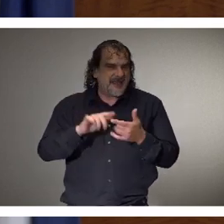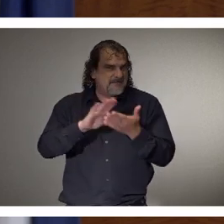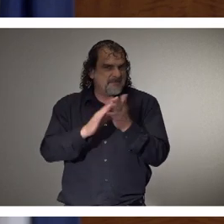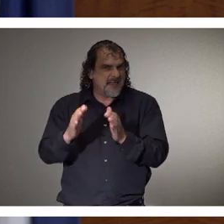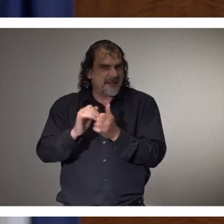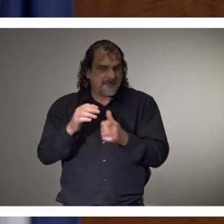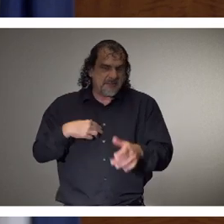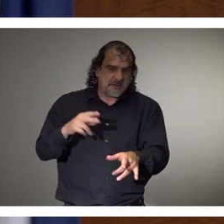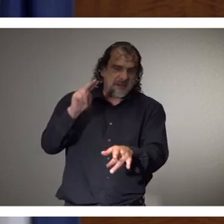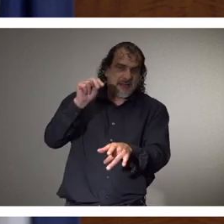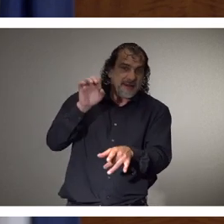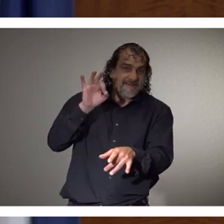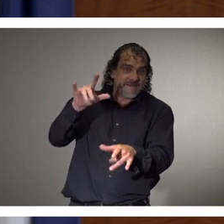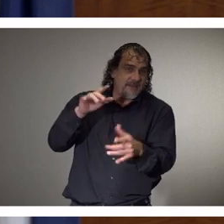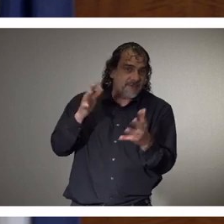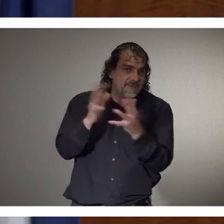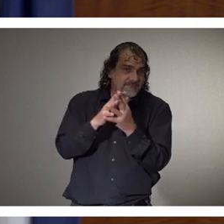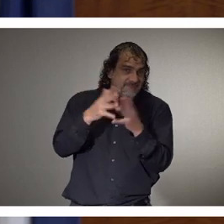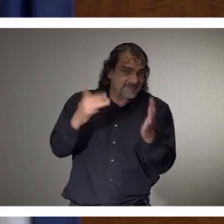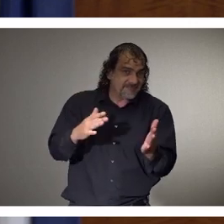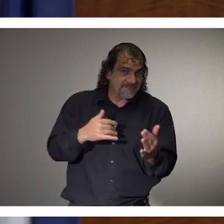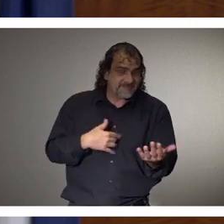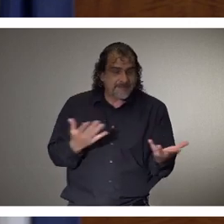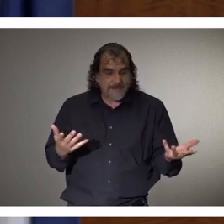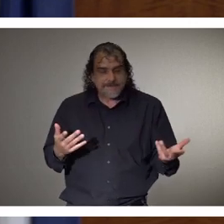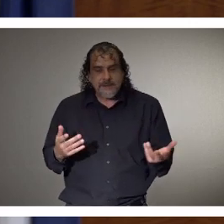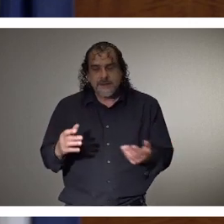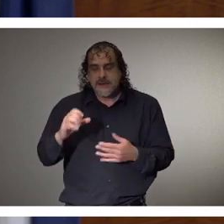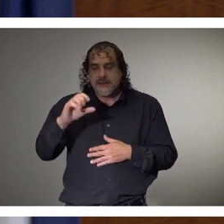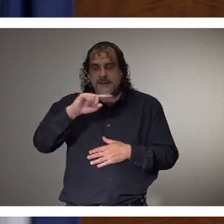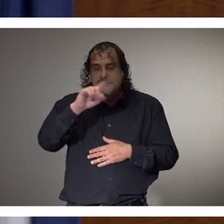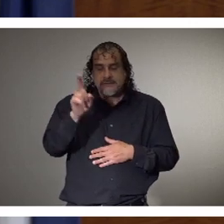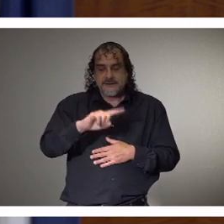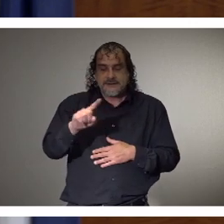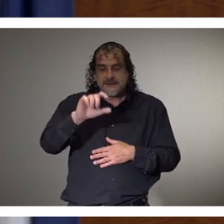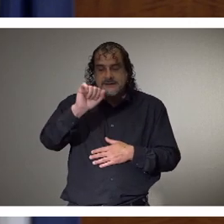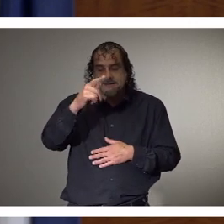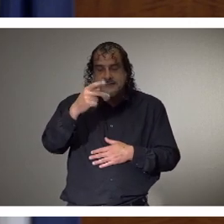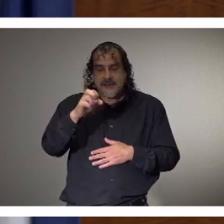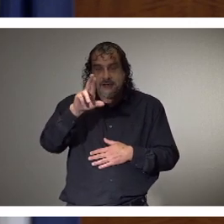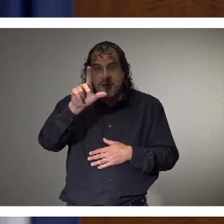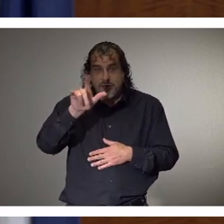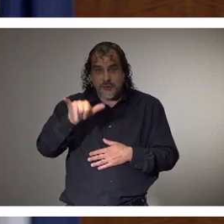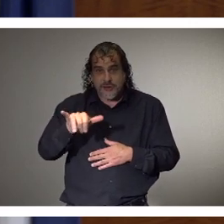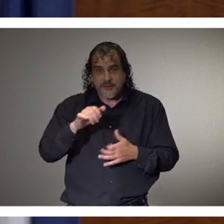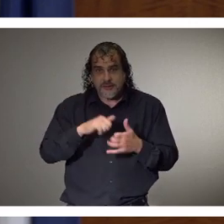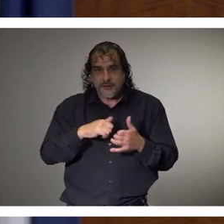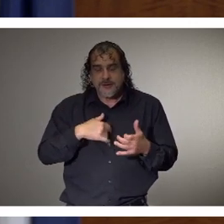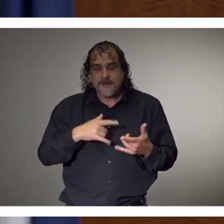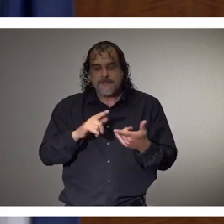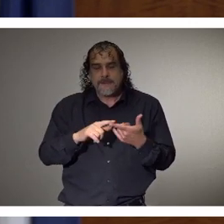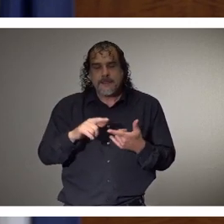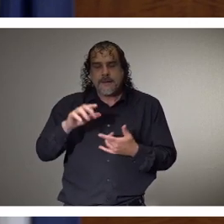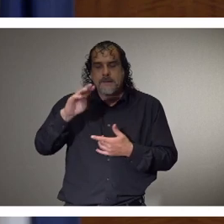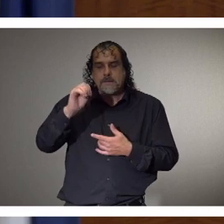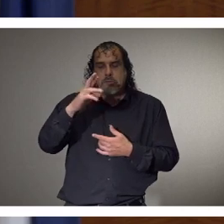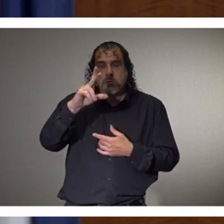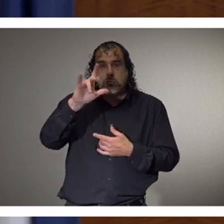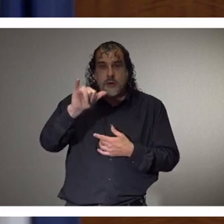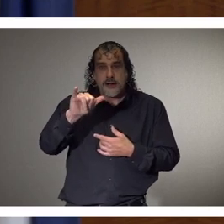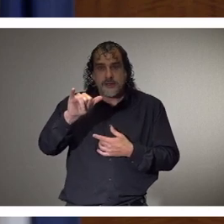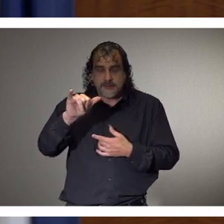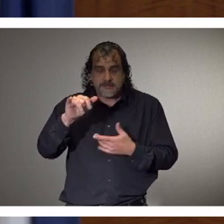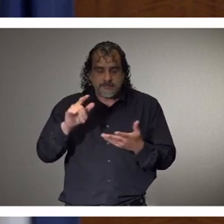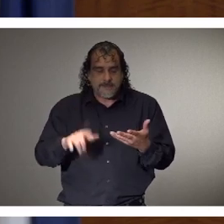one day. Oliver, I'm rooting for you. Zachary Schramm from Horn Lake has a birthday. Bradley Morell loves Fortnite and